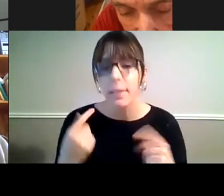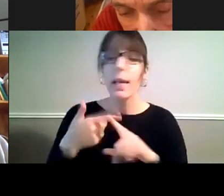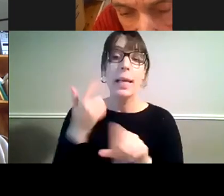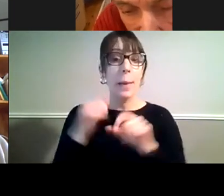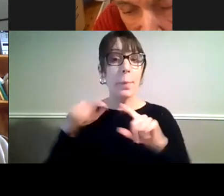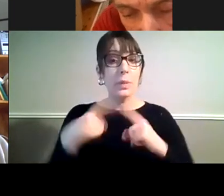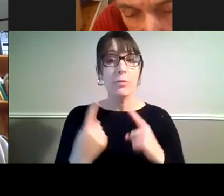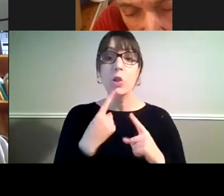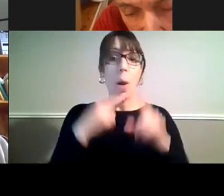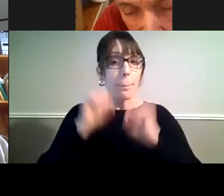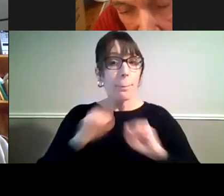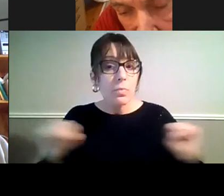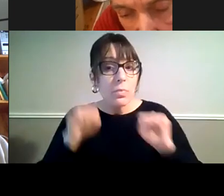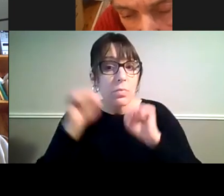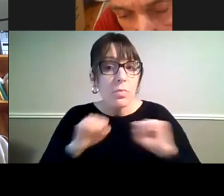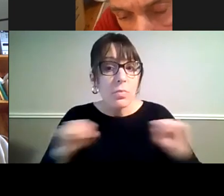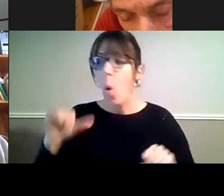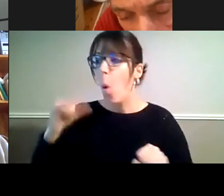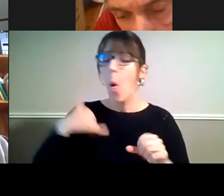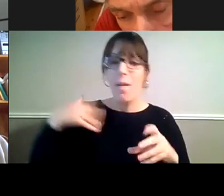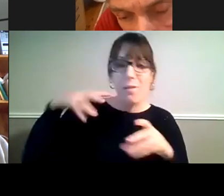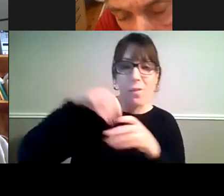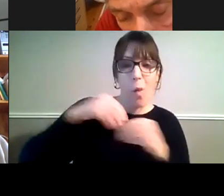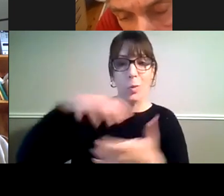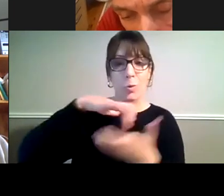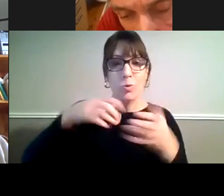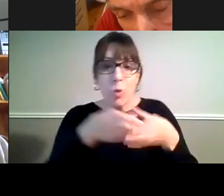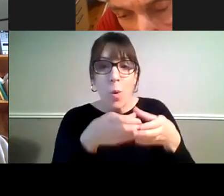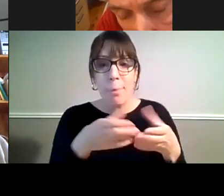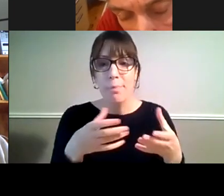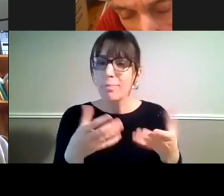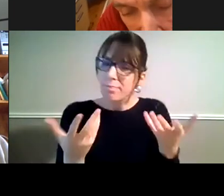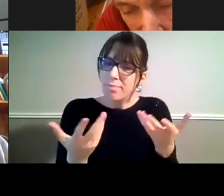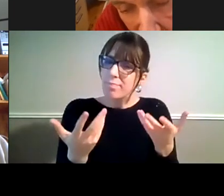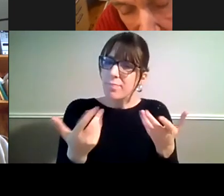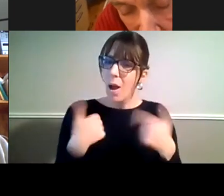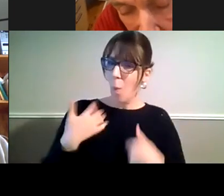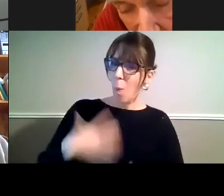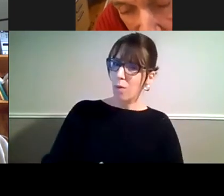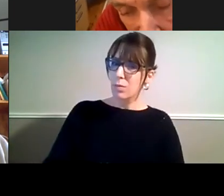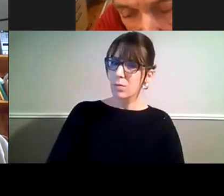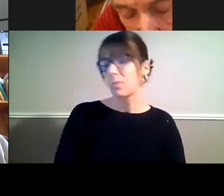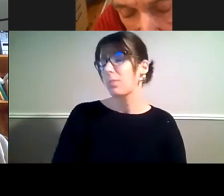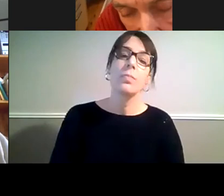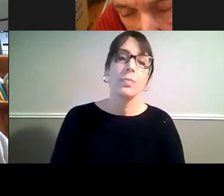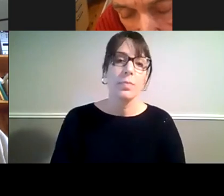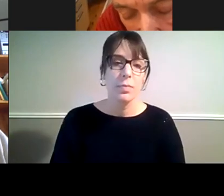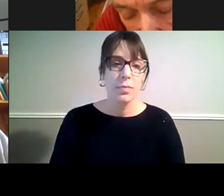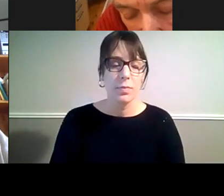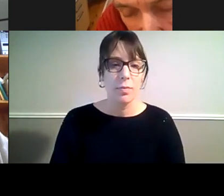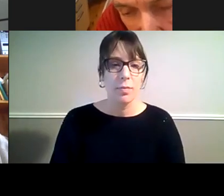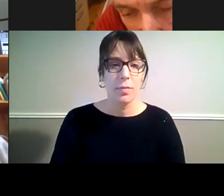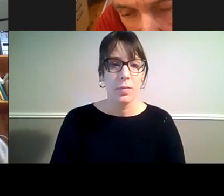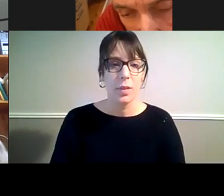joining groups that would help us get around. We have had our, we bought a